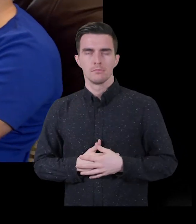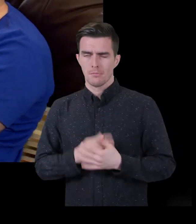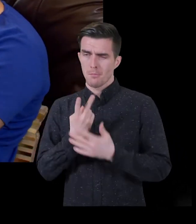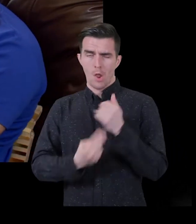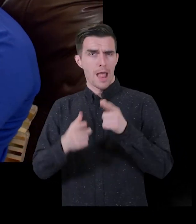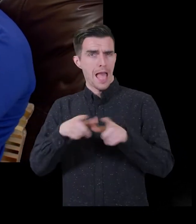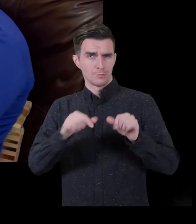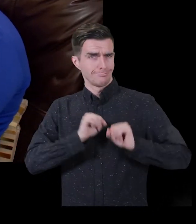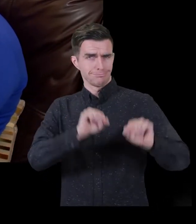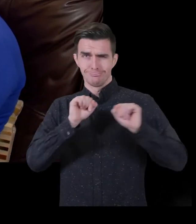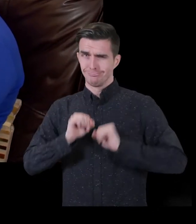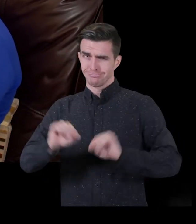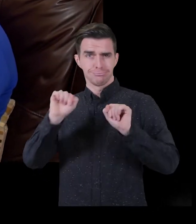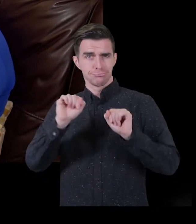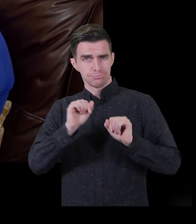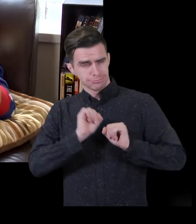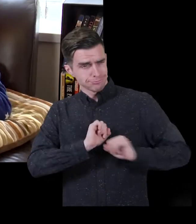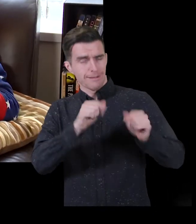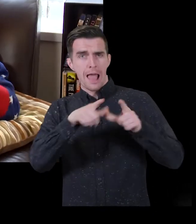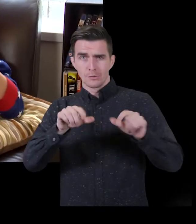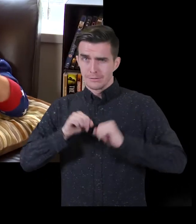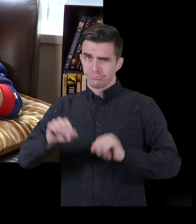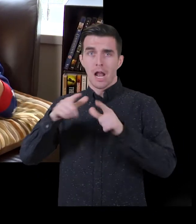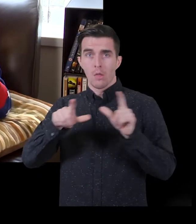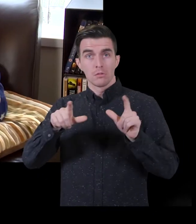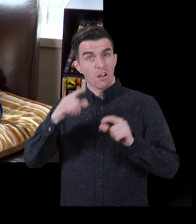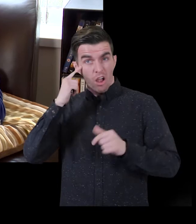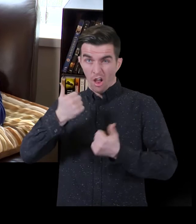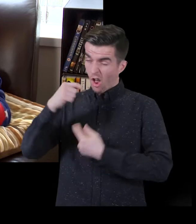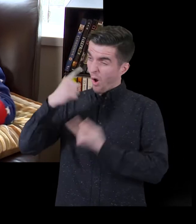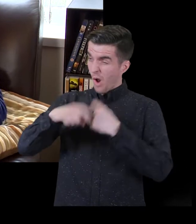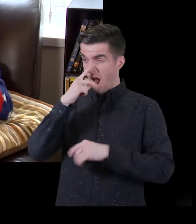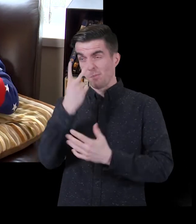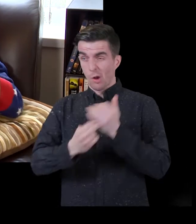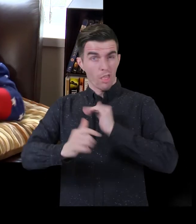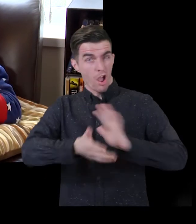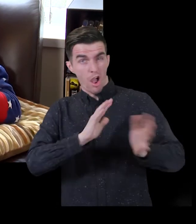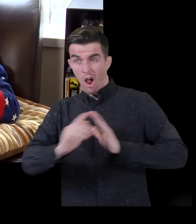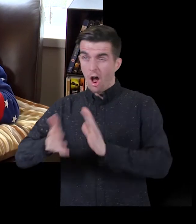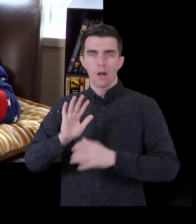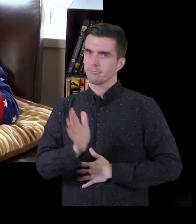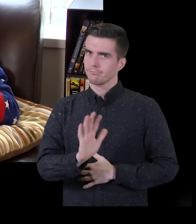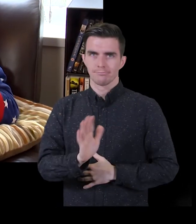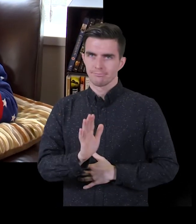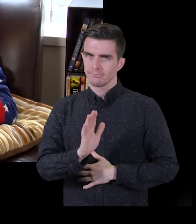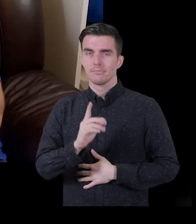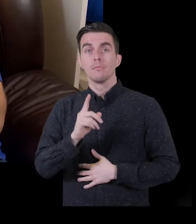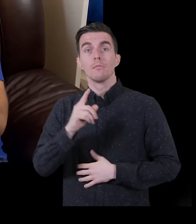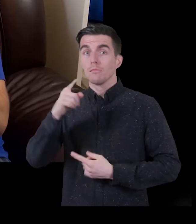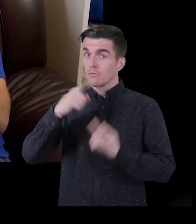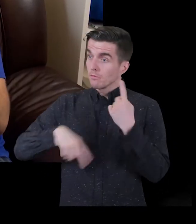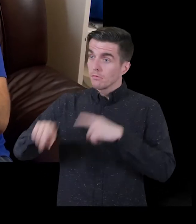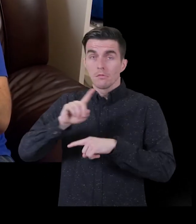Both are unique languages in their own right, and it cannot be assumed that a person using British or Irish Sign Language